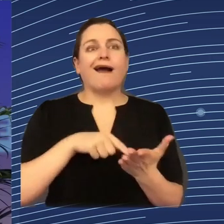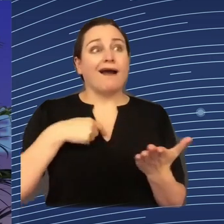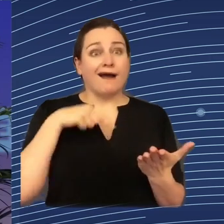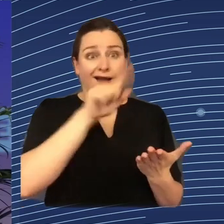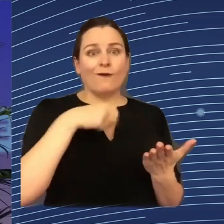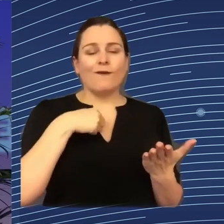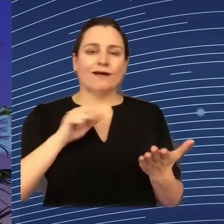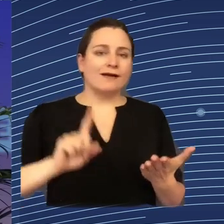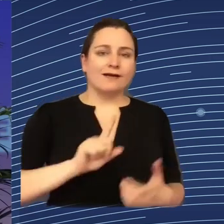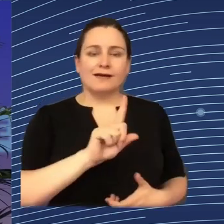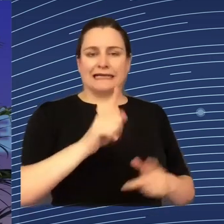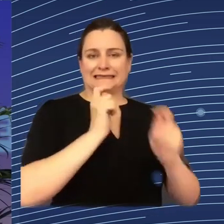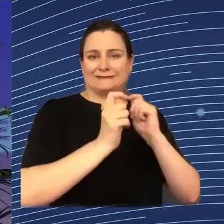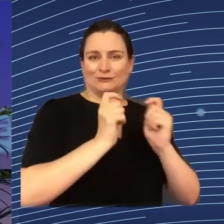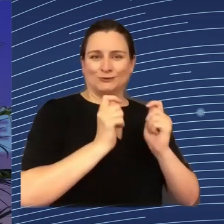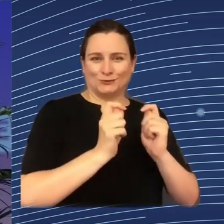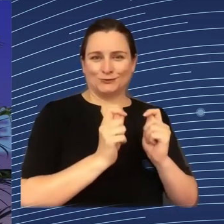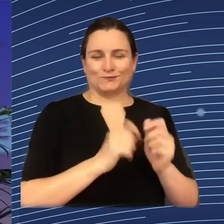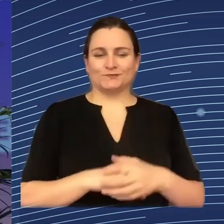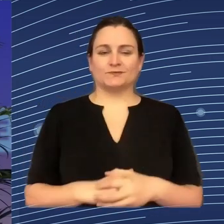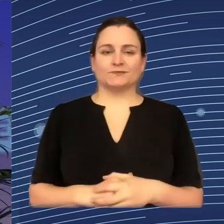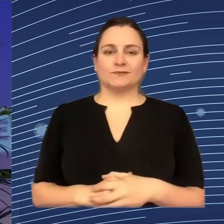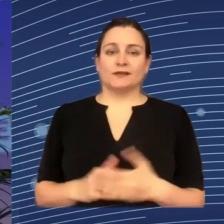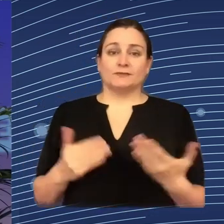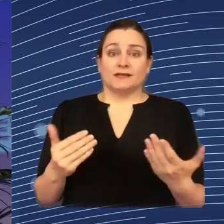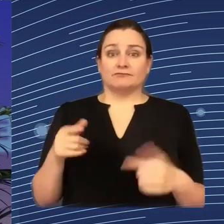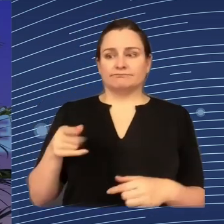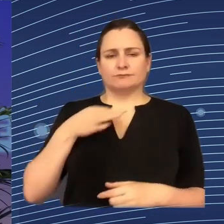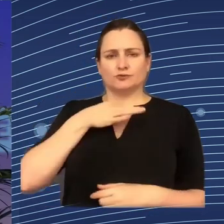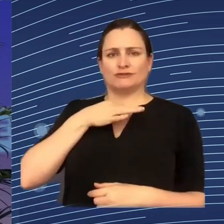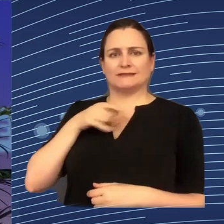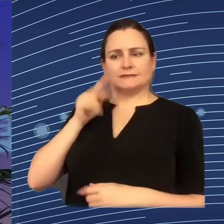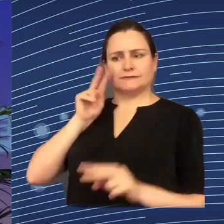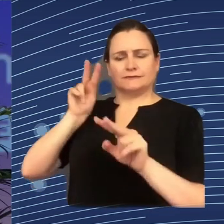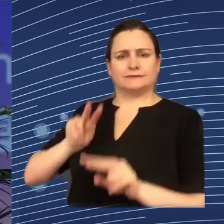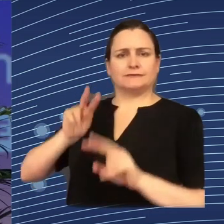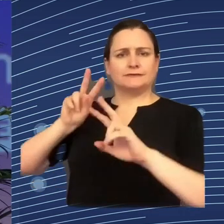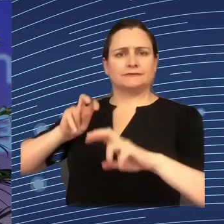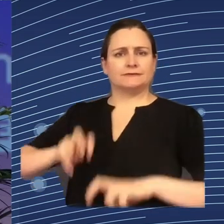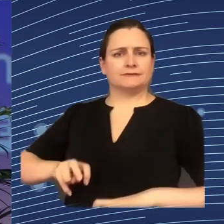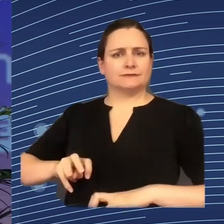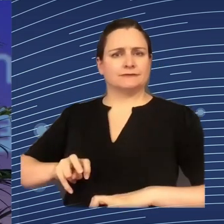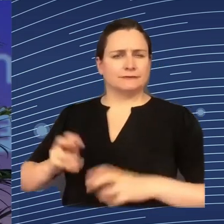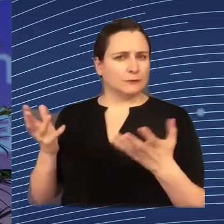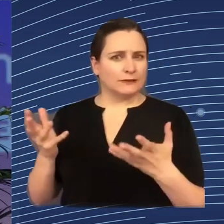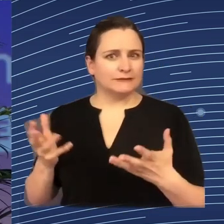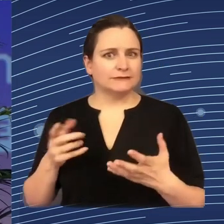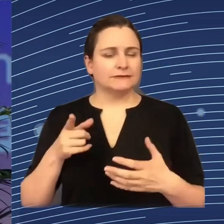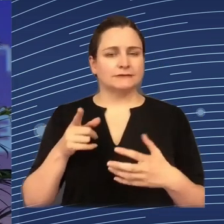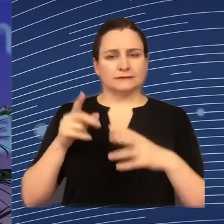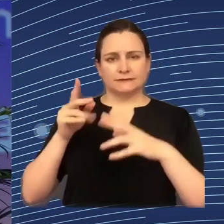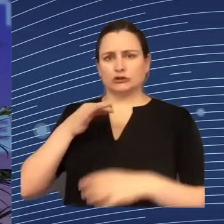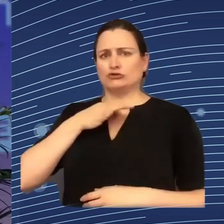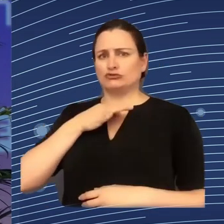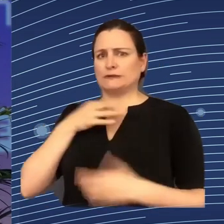classified as high risk. And we need to be a bit more subtle in the analysis of what is high risk, what is not high